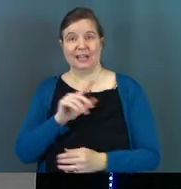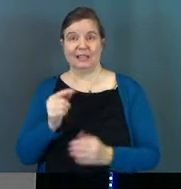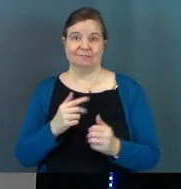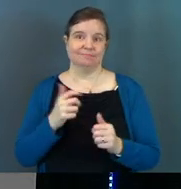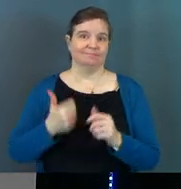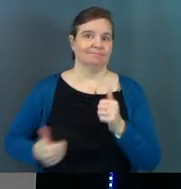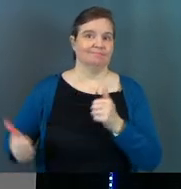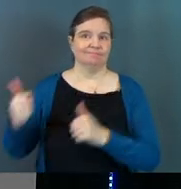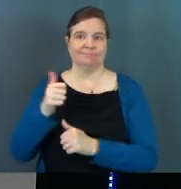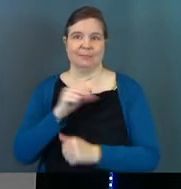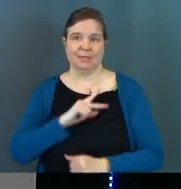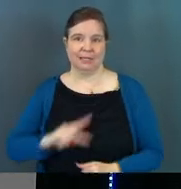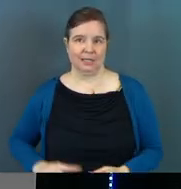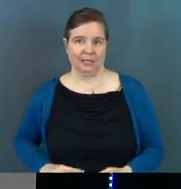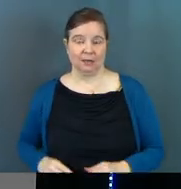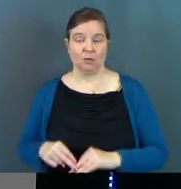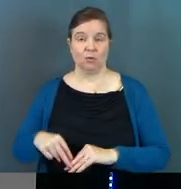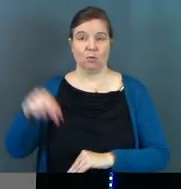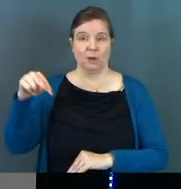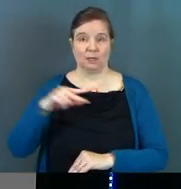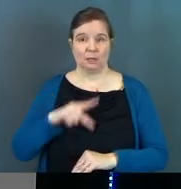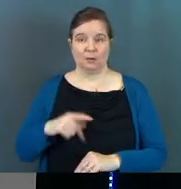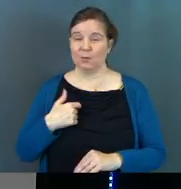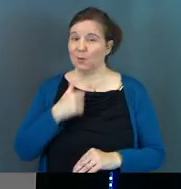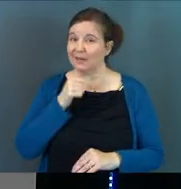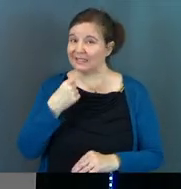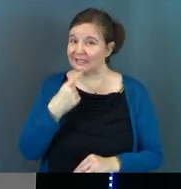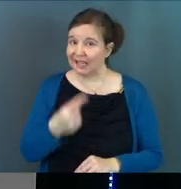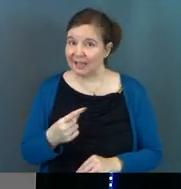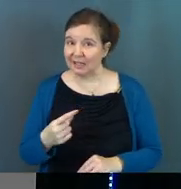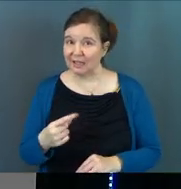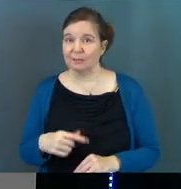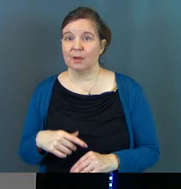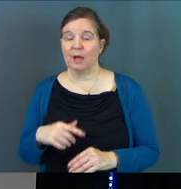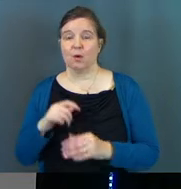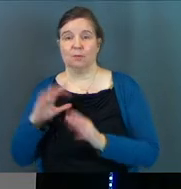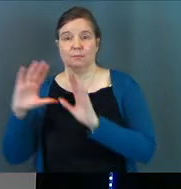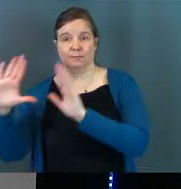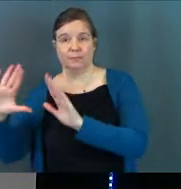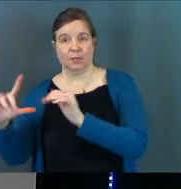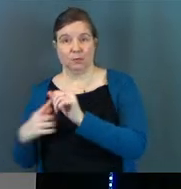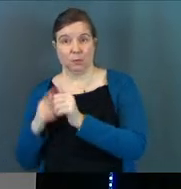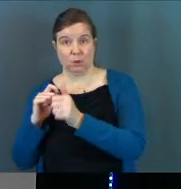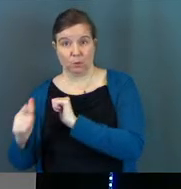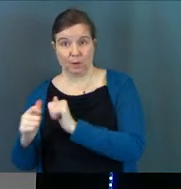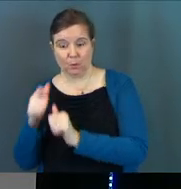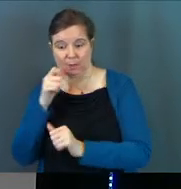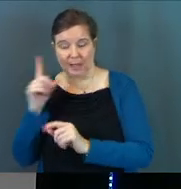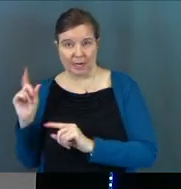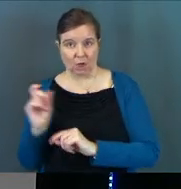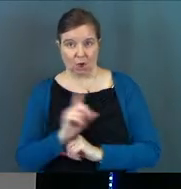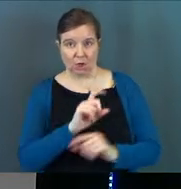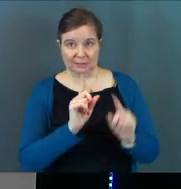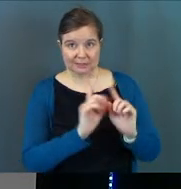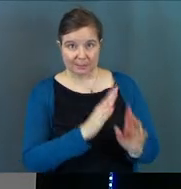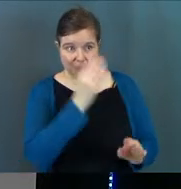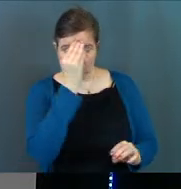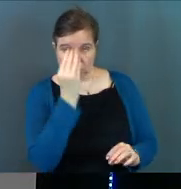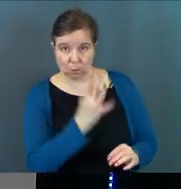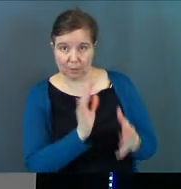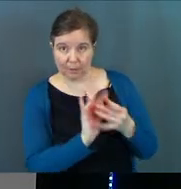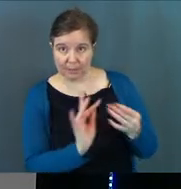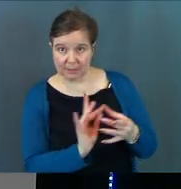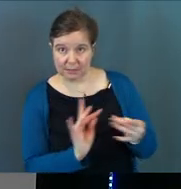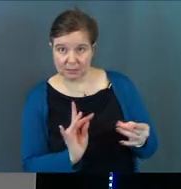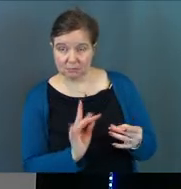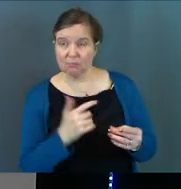the resurrected king. Now what I didn't tell you about the race is that when the ladies had gone to the disciples and told them the